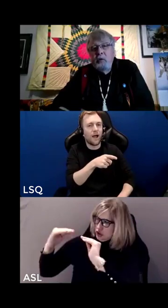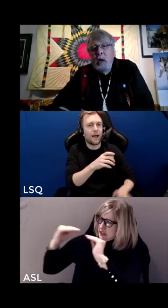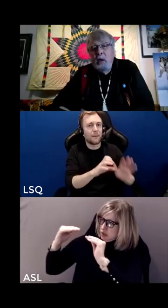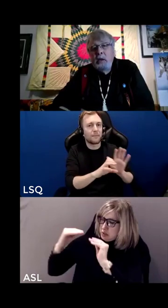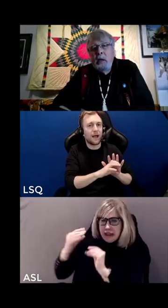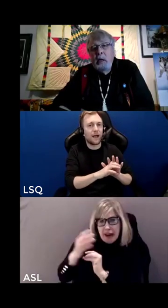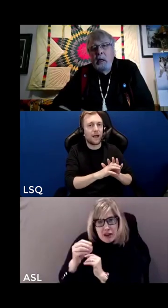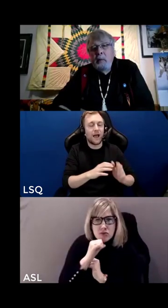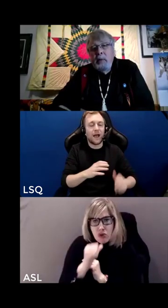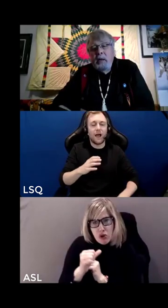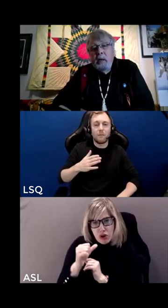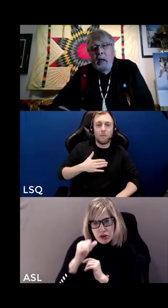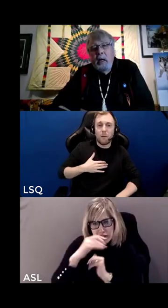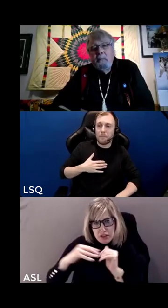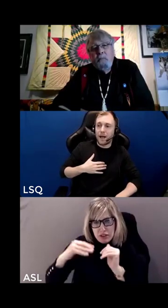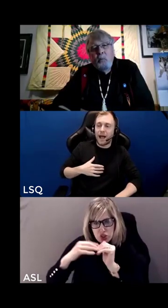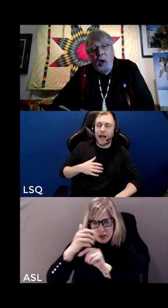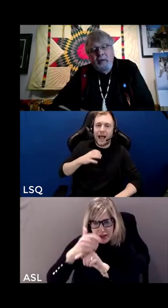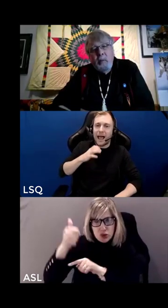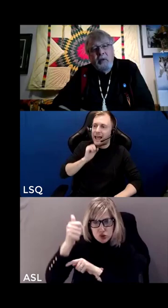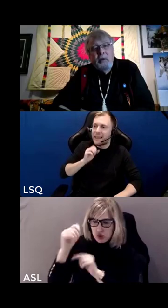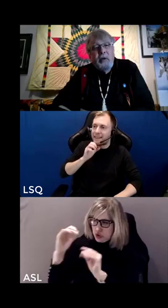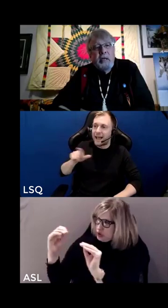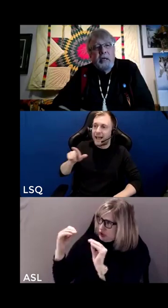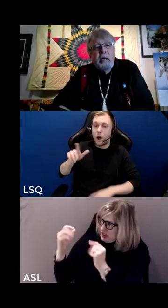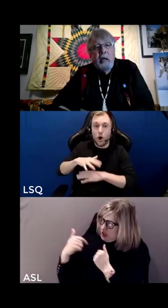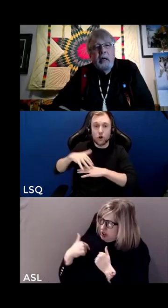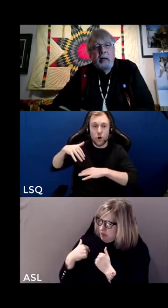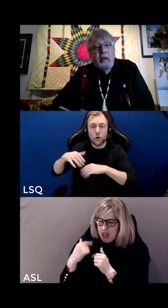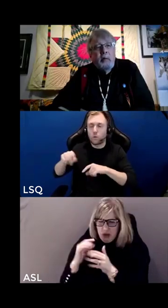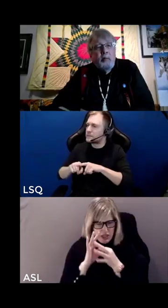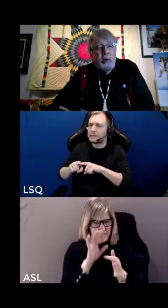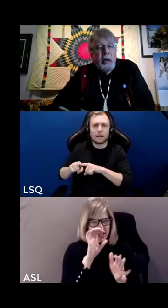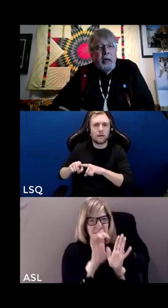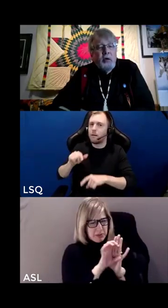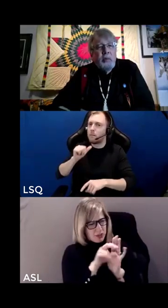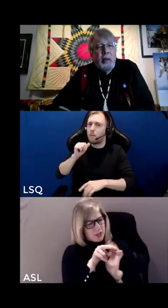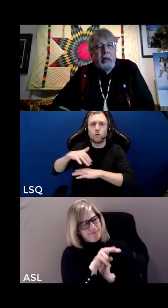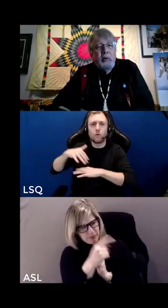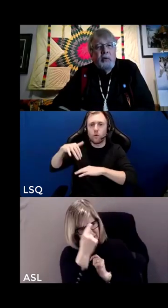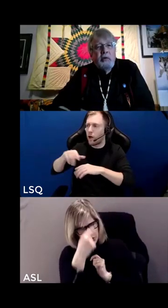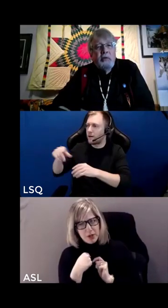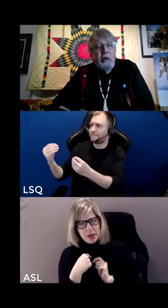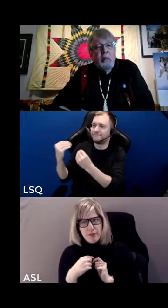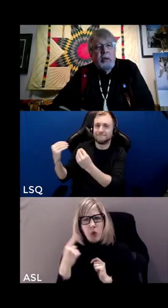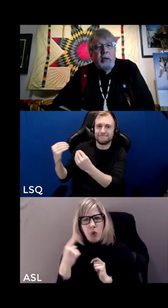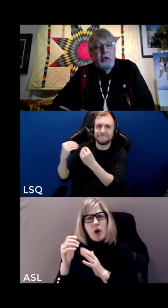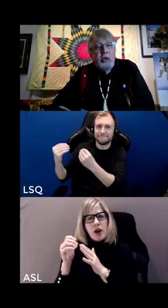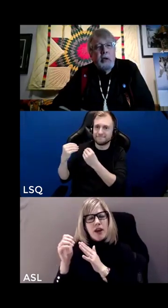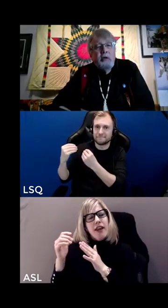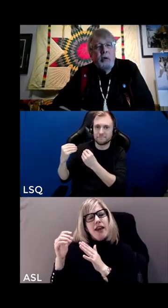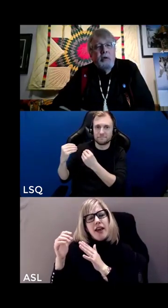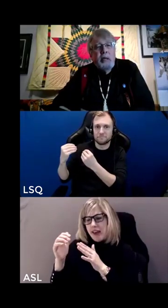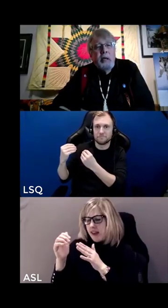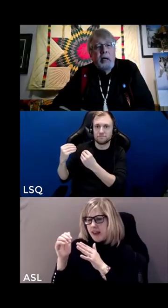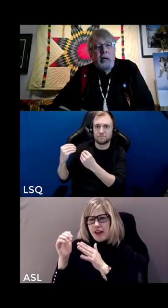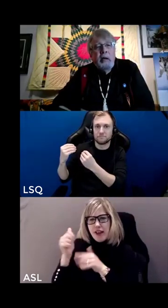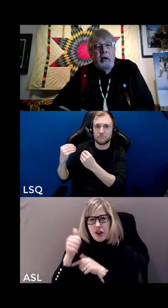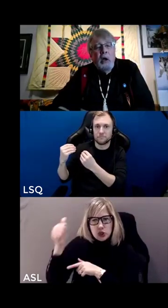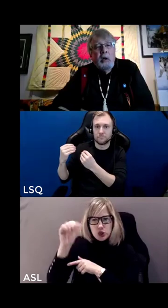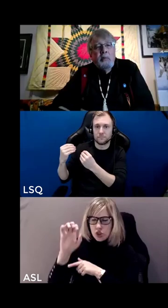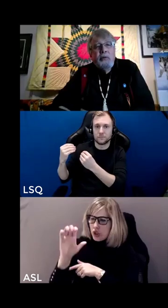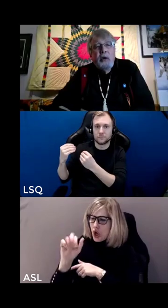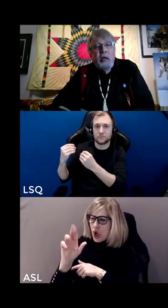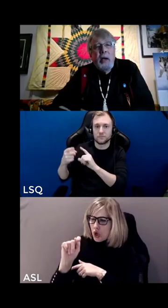elders as well but um one specifically uh one of my elders by the name of art solomon had shared this with me